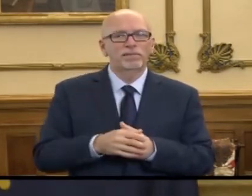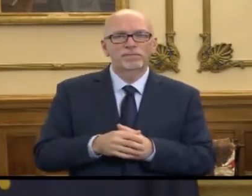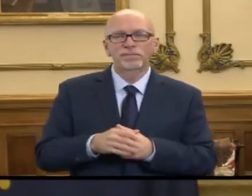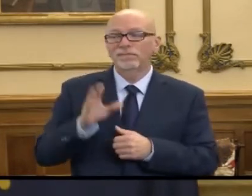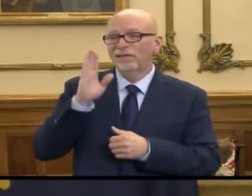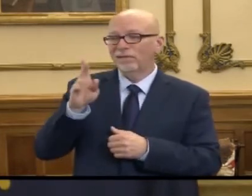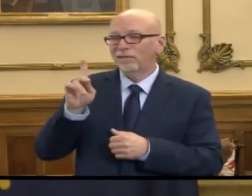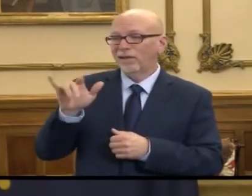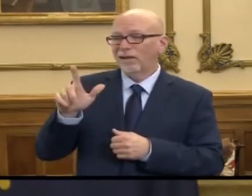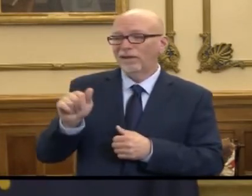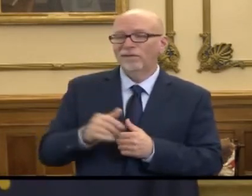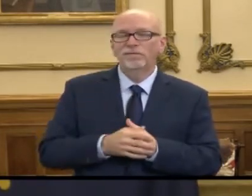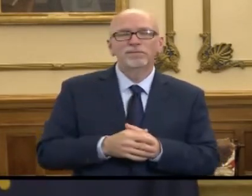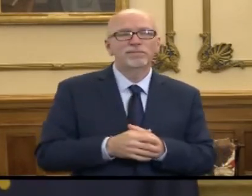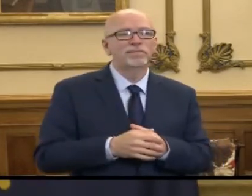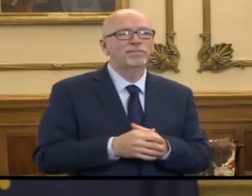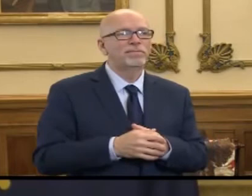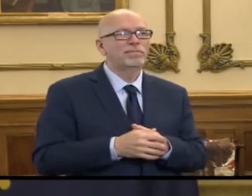Kayla.